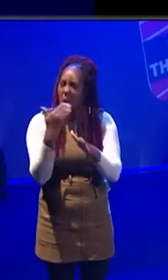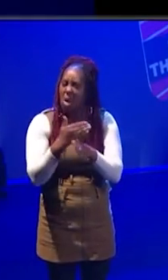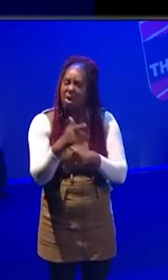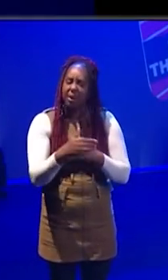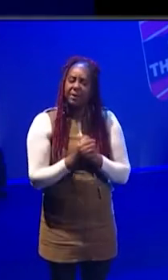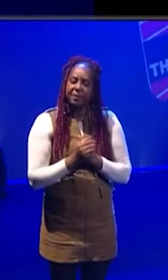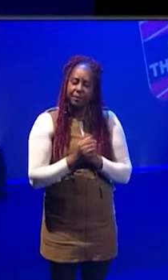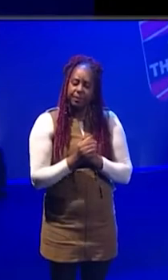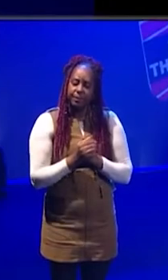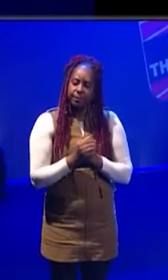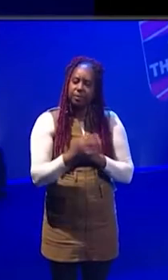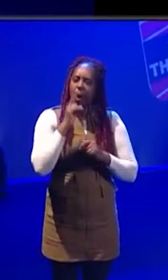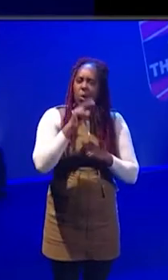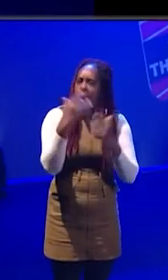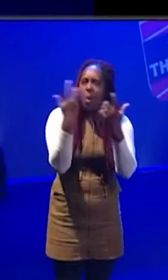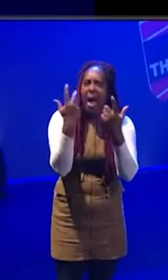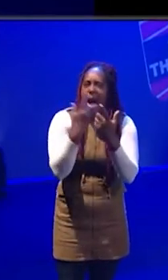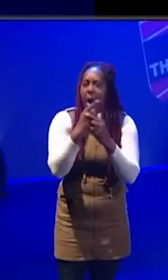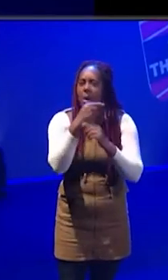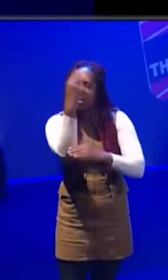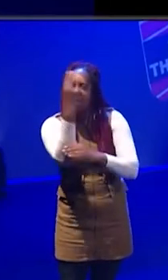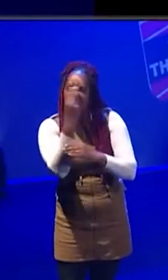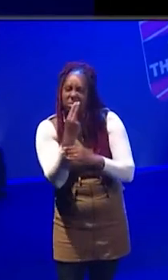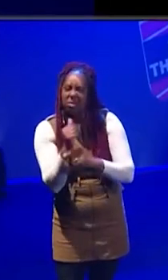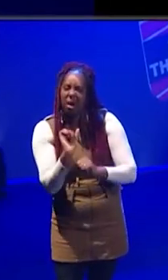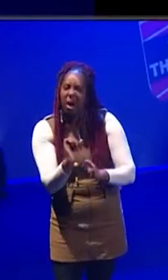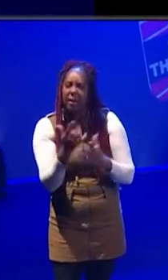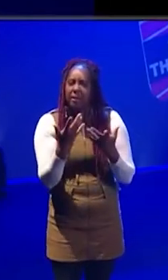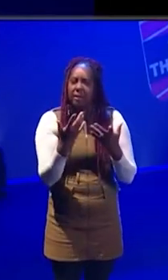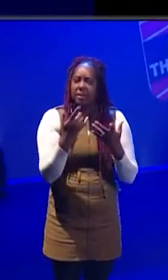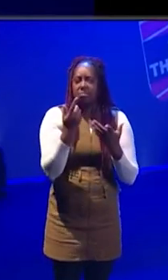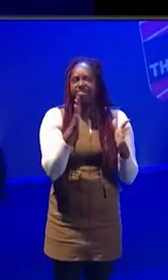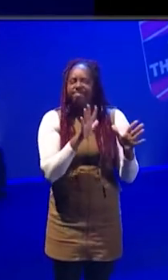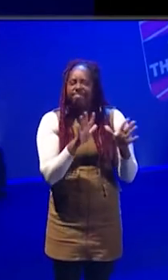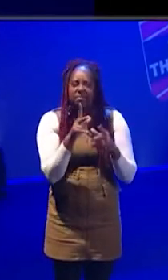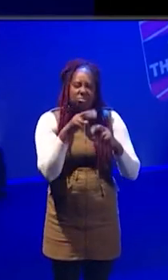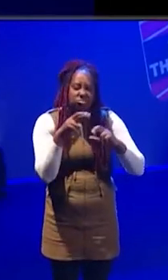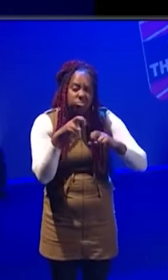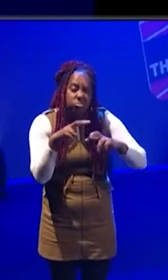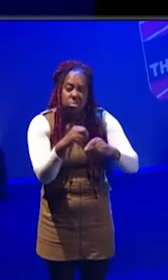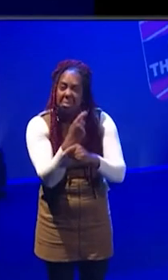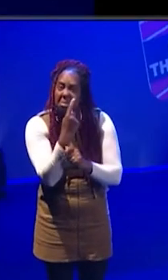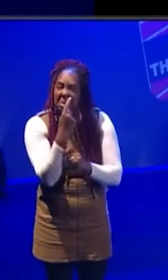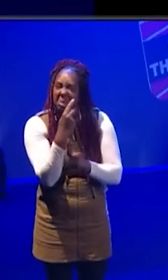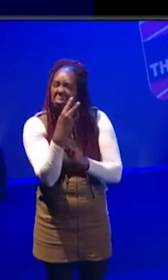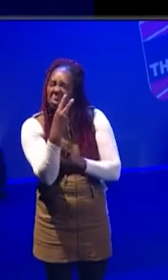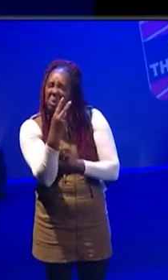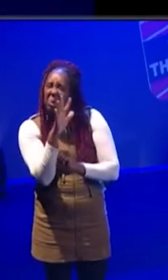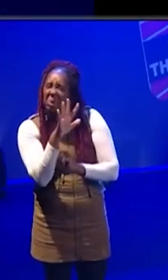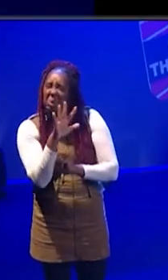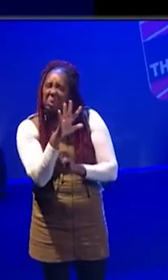looked at how you could be a lighting designer. And actually, there were only maybe two, if that,